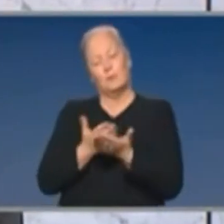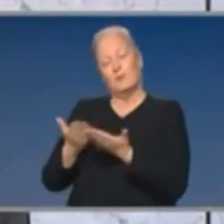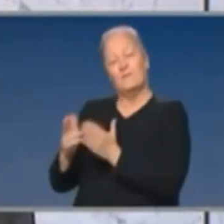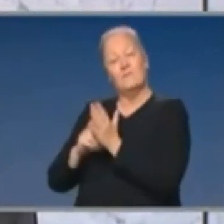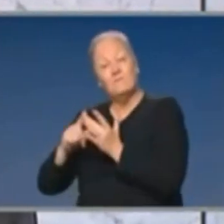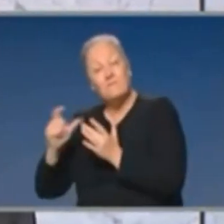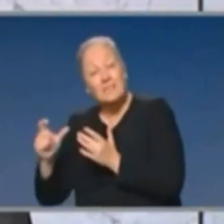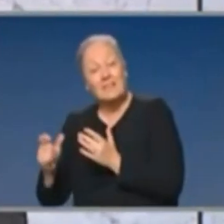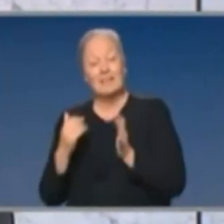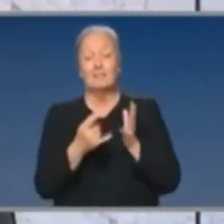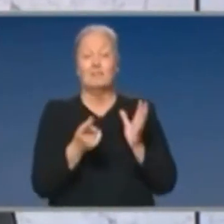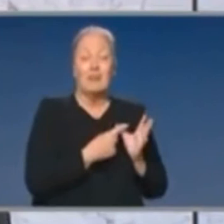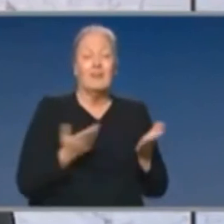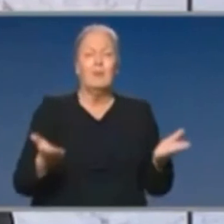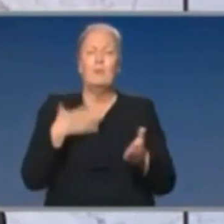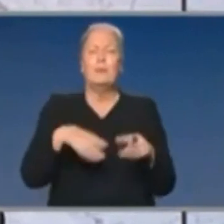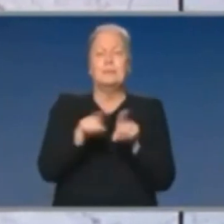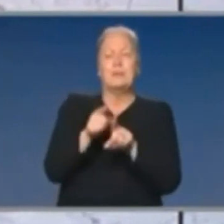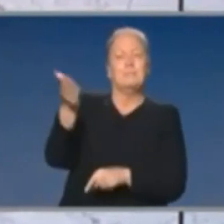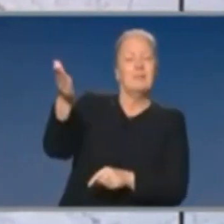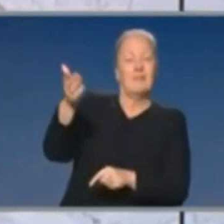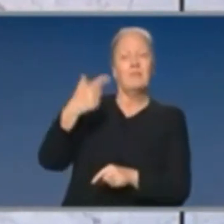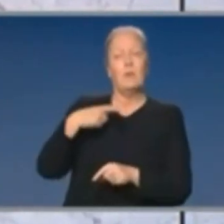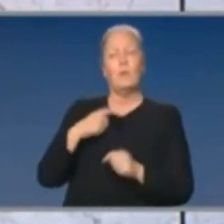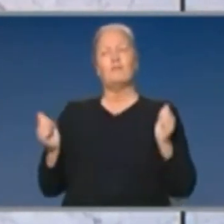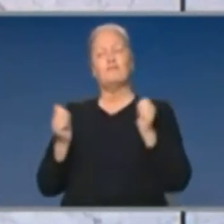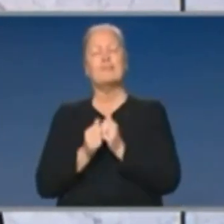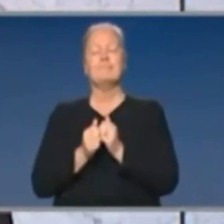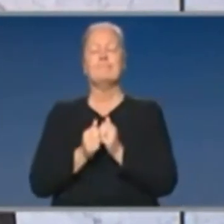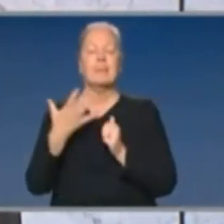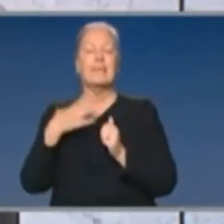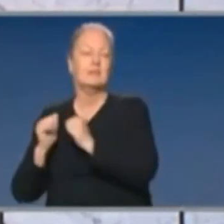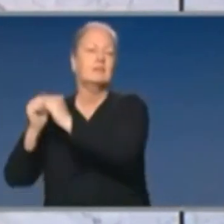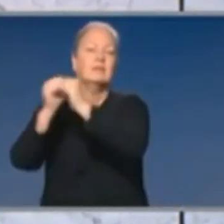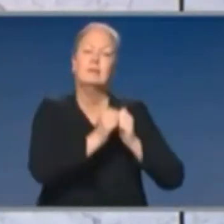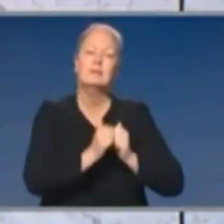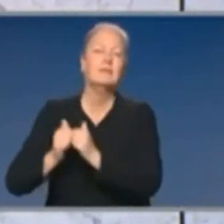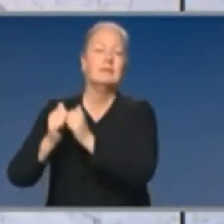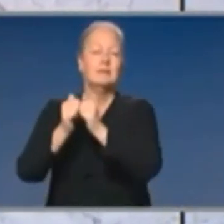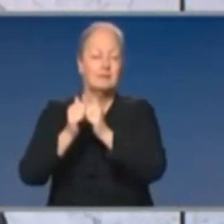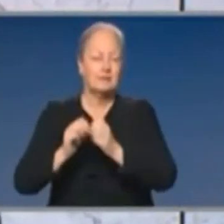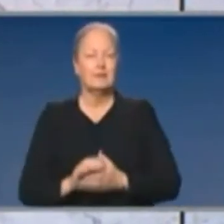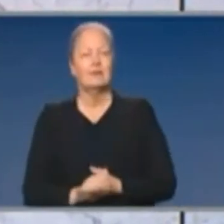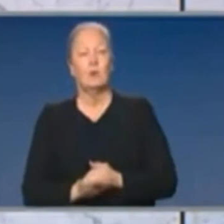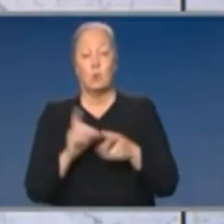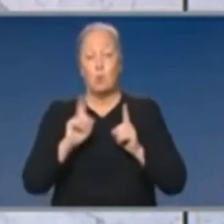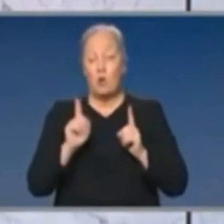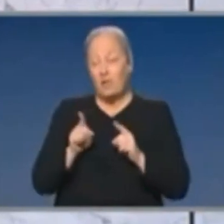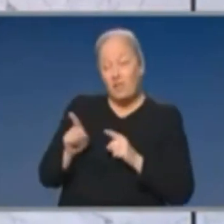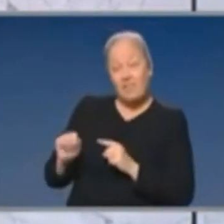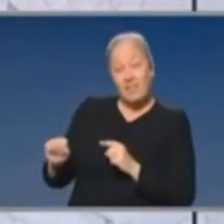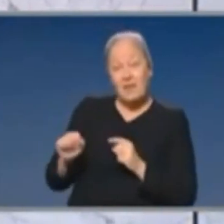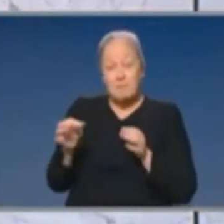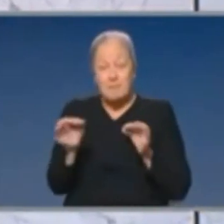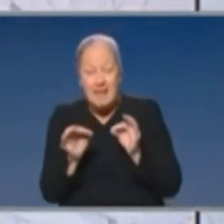and the South and Australian Premier want the same thing. That's why they agreed to work together on this. So I think the plan and what it